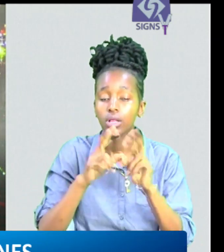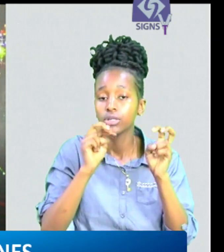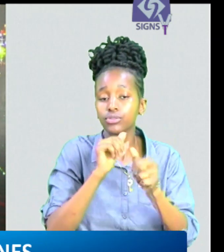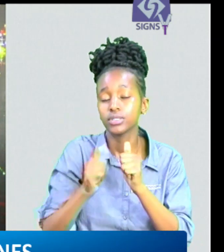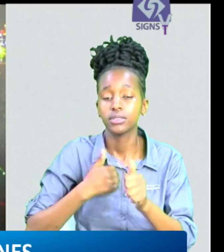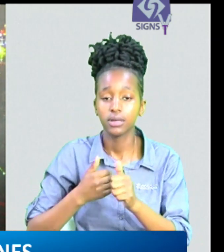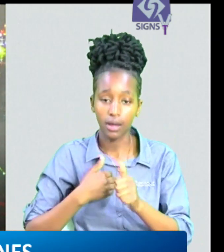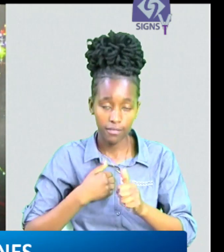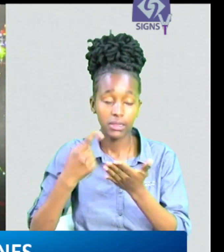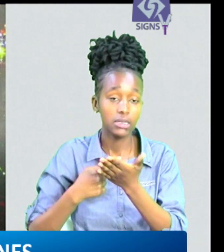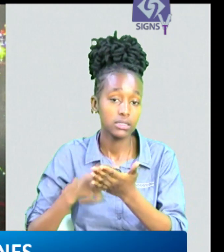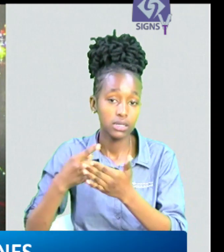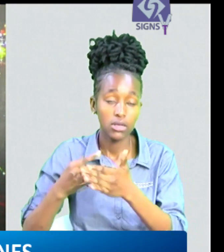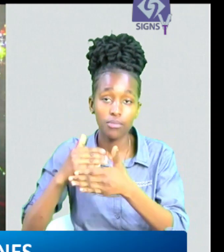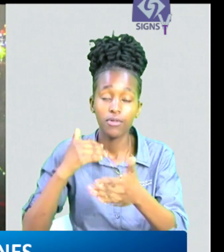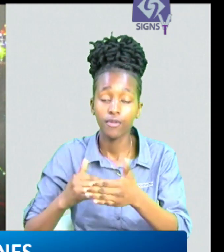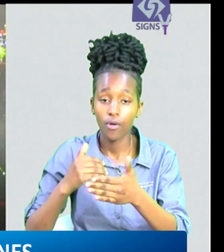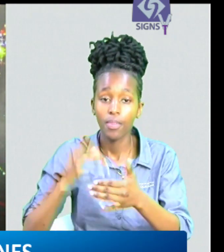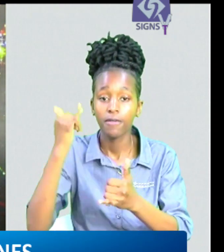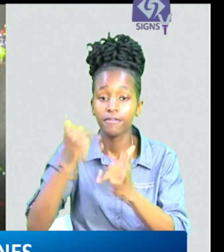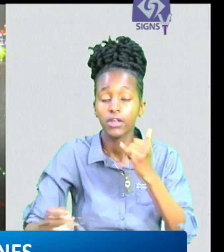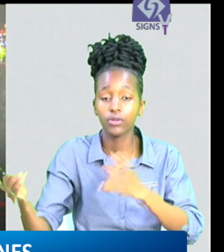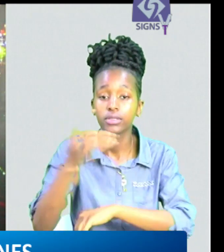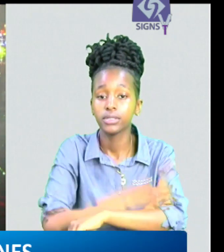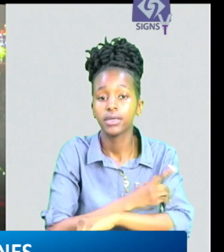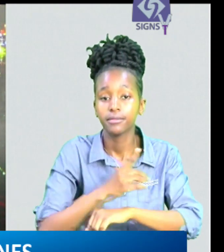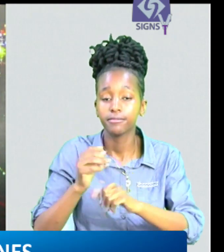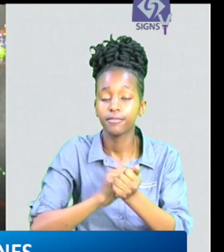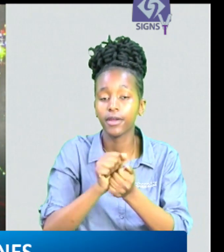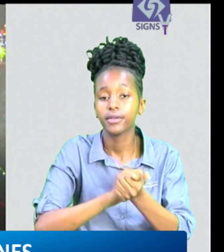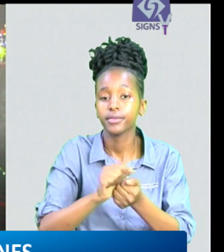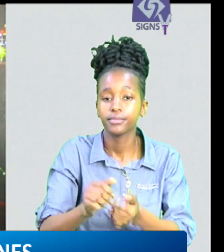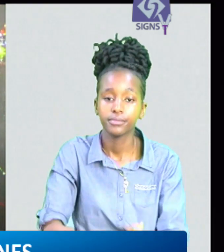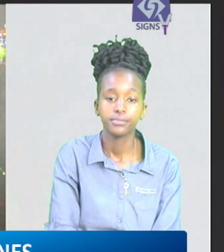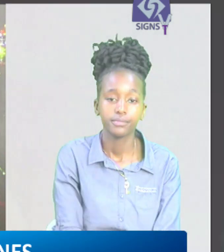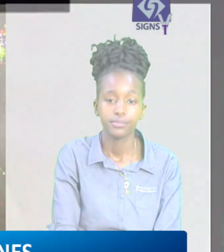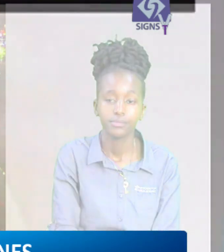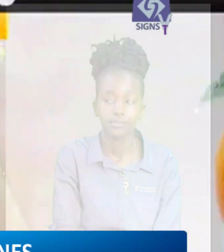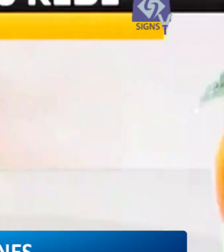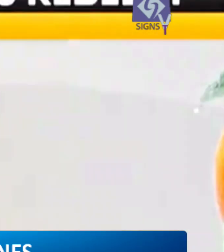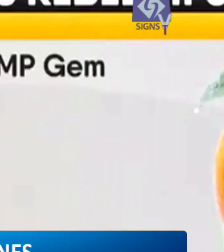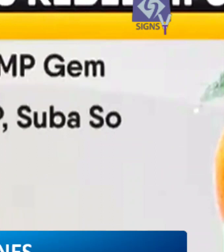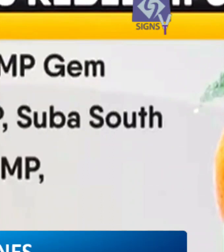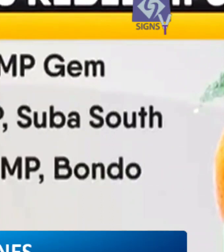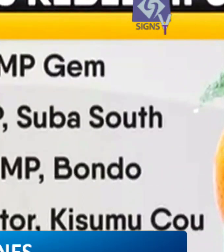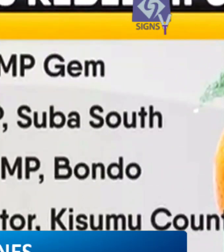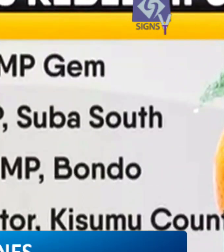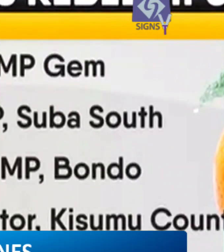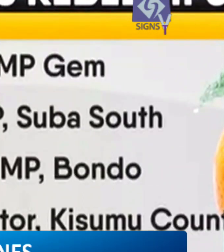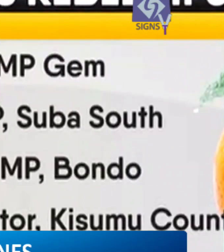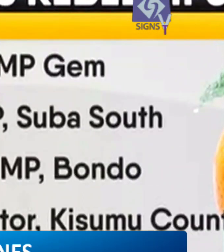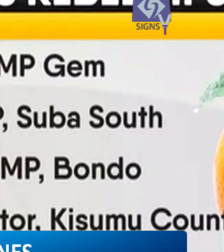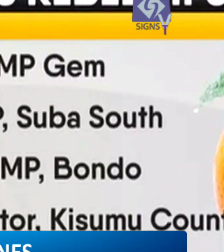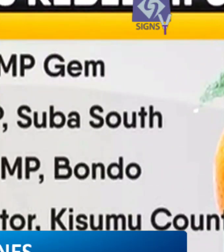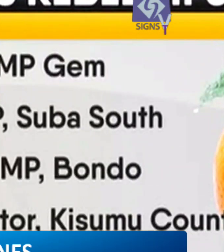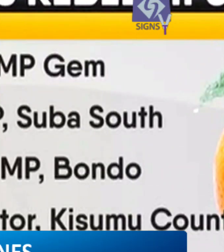on the issues outlined by the dialogue team before the deadline of friday 8th read the